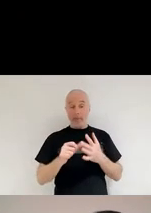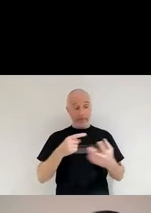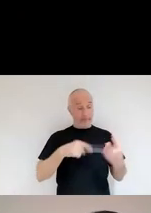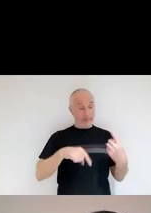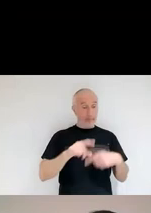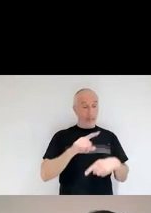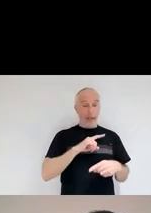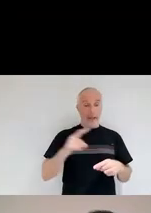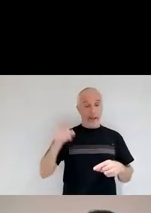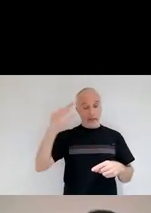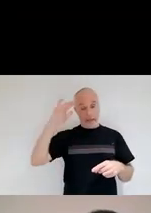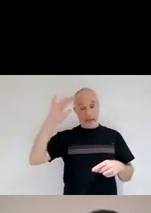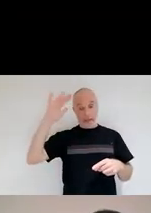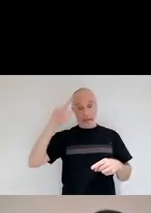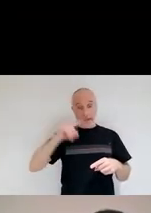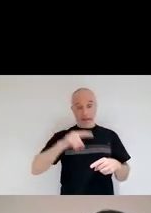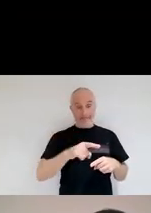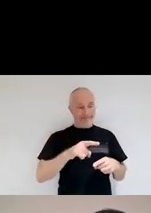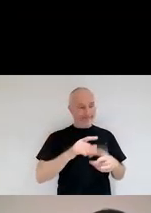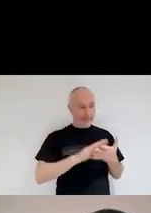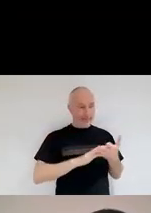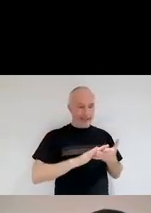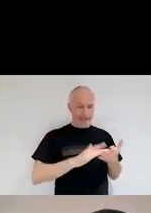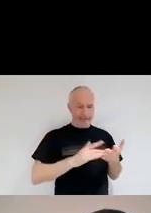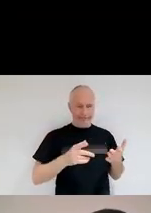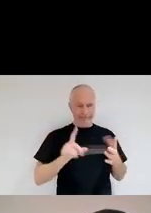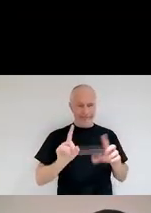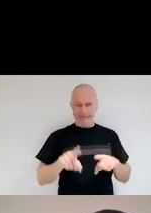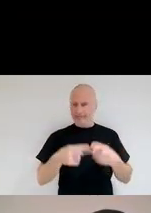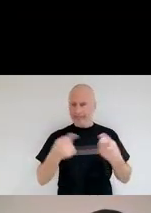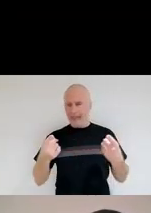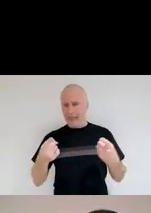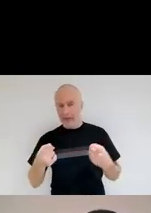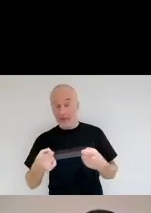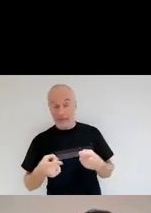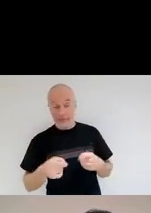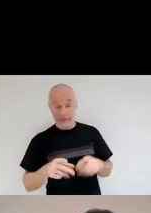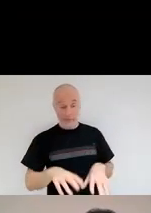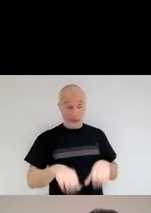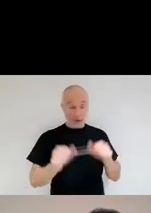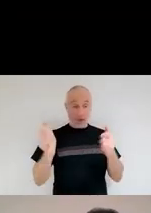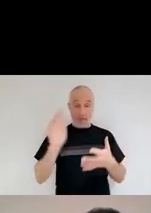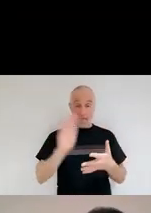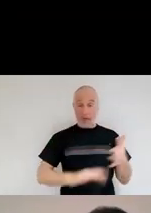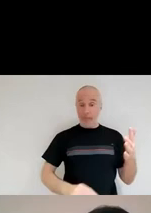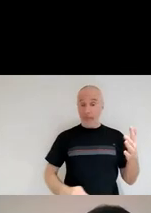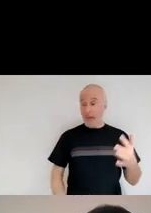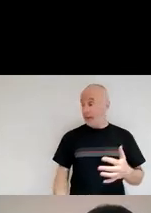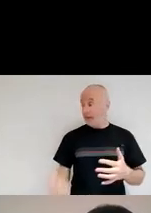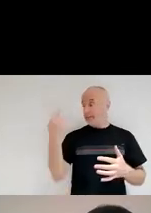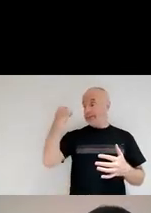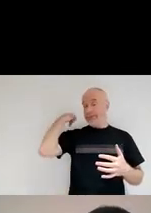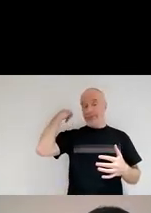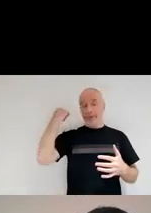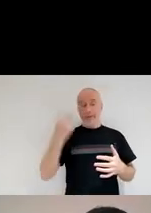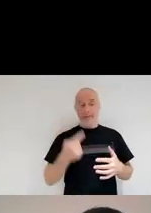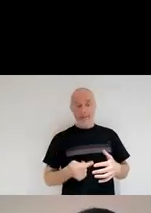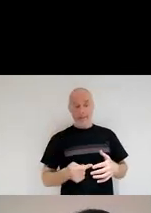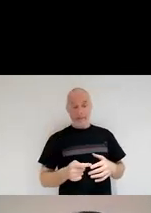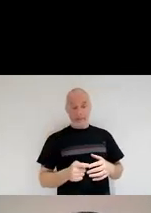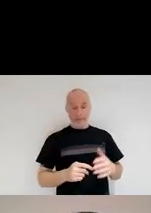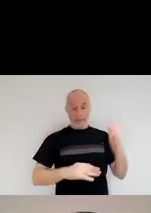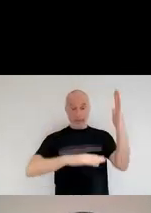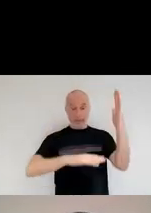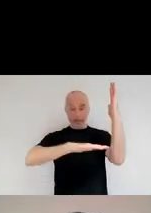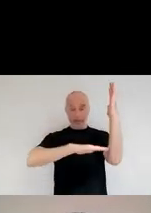Why? Well, we started plotting those galaxies from the beginning of the universe. So here we are plotting redshift.